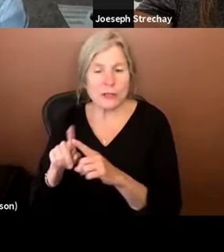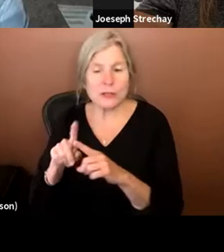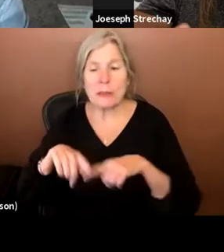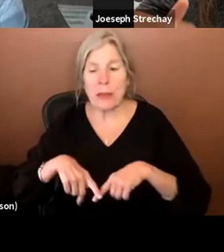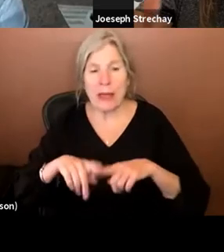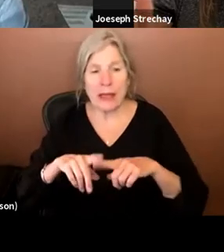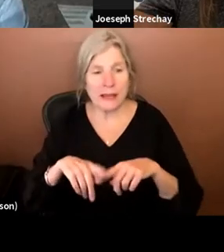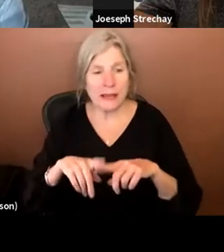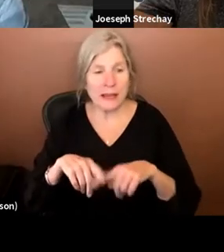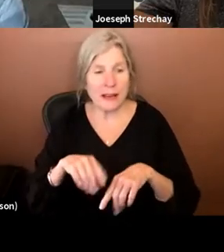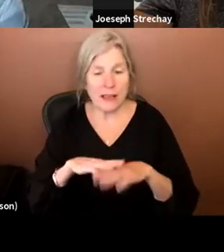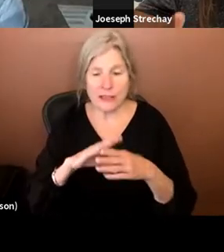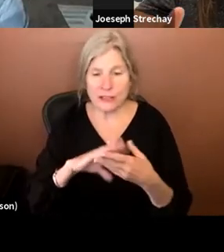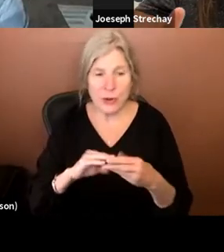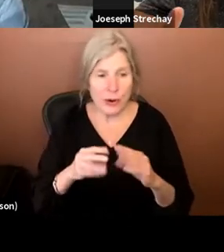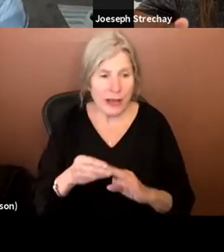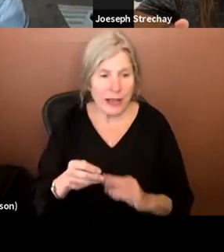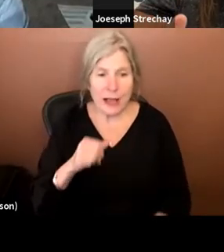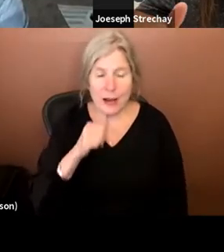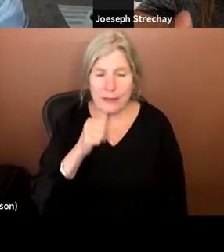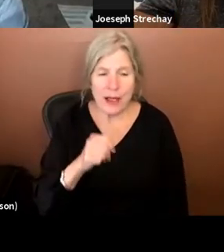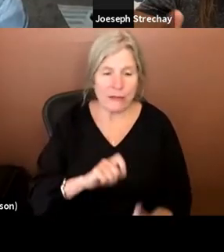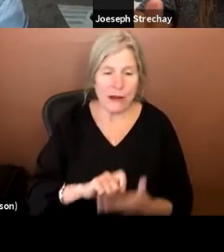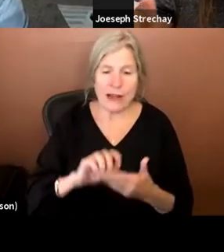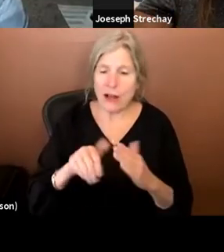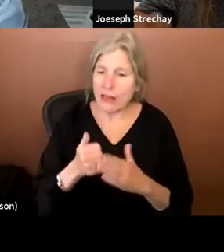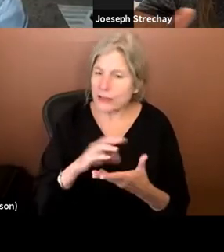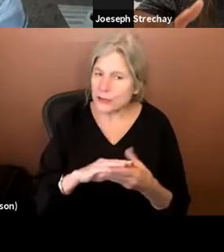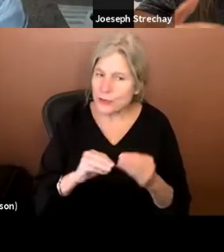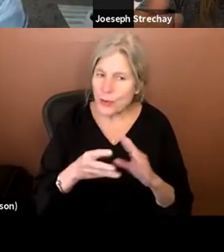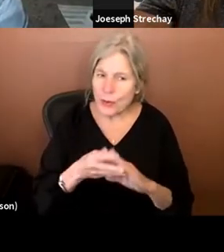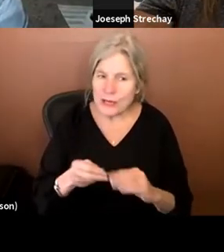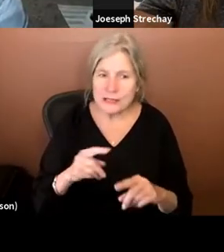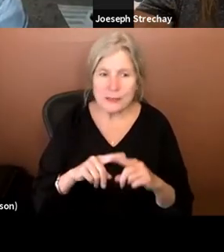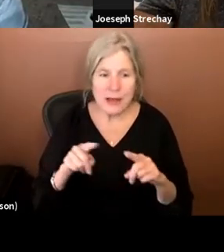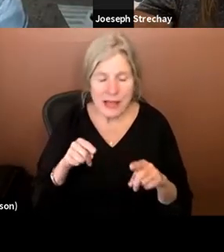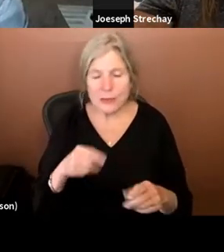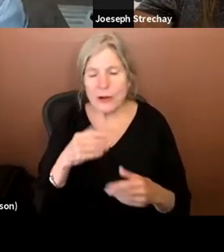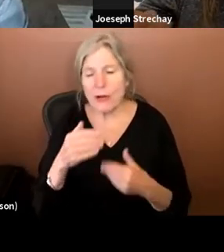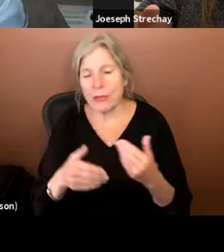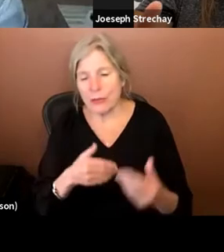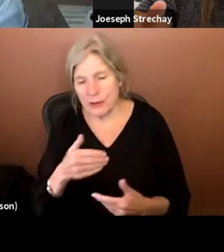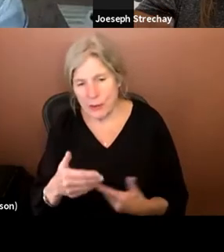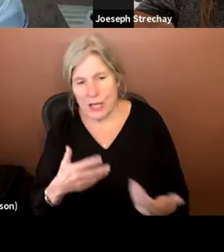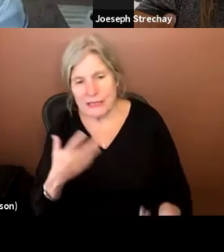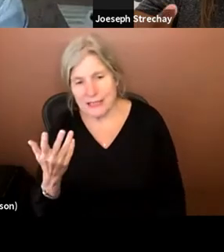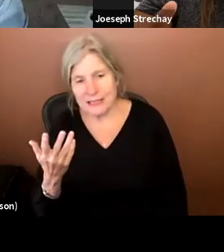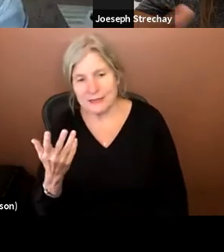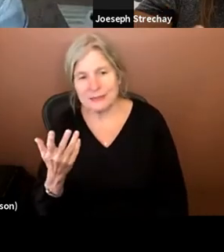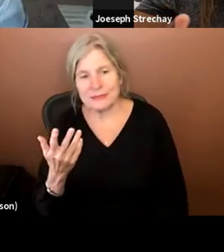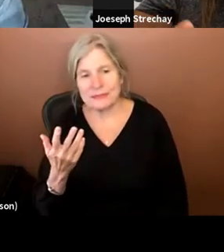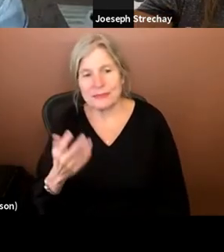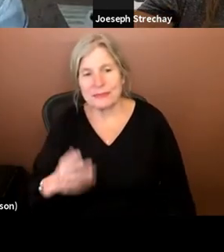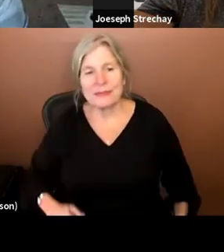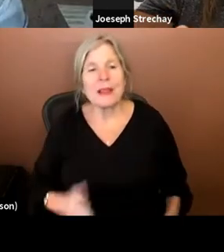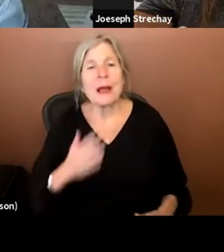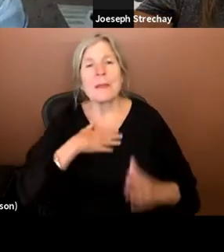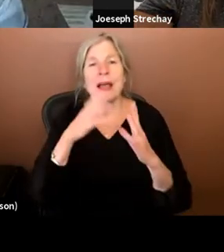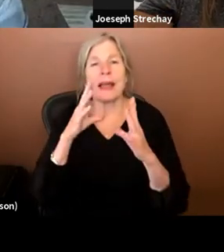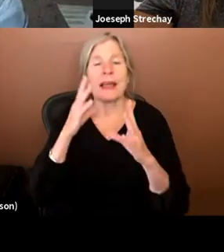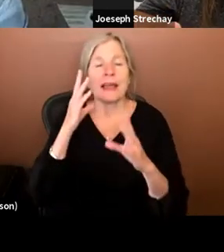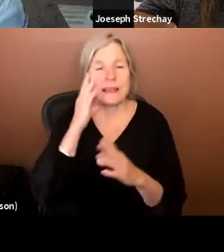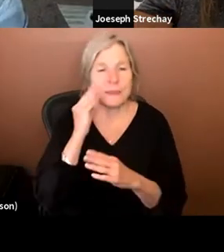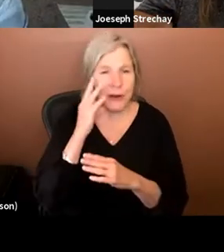on, on the storyline, I, I'm not writing all the stories, but as we, we move through this process, um, my experience and